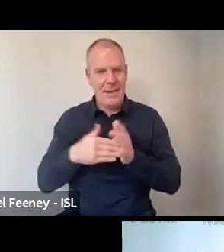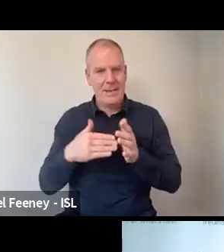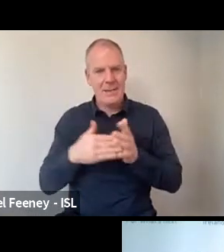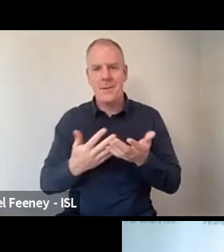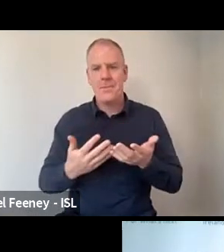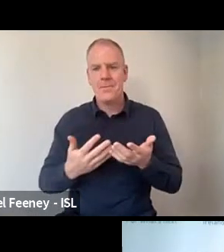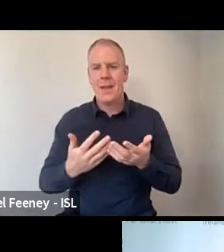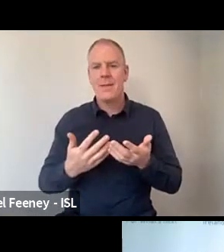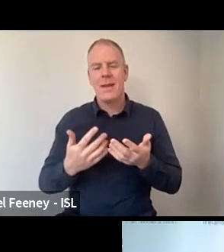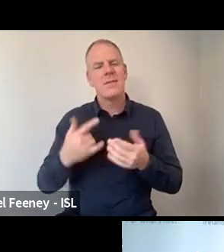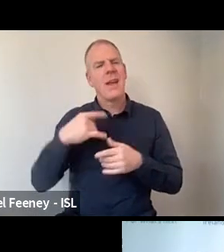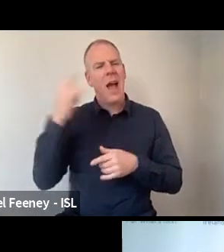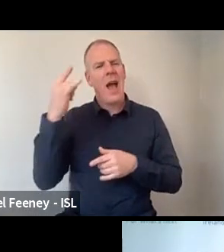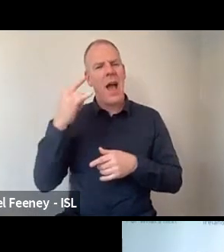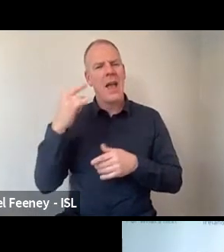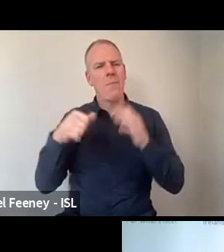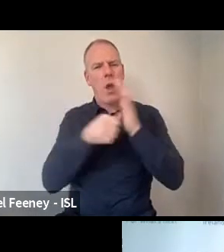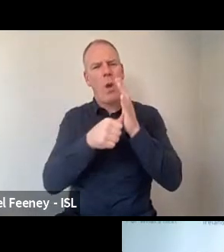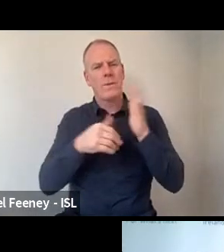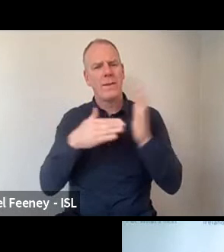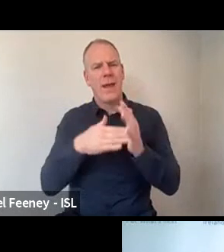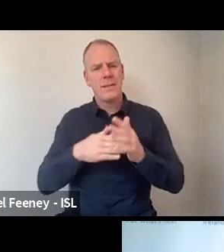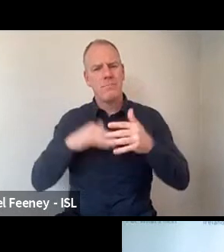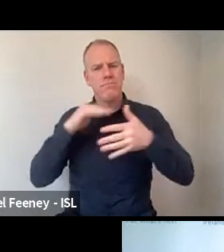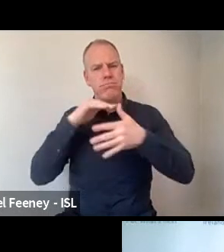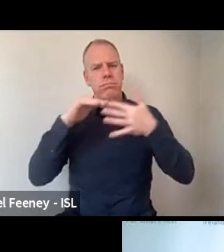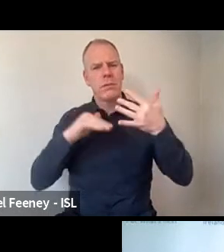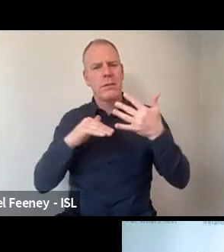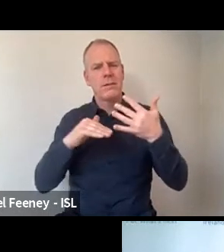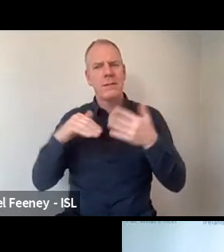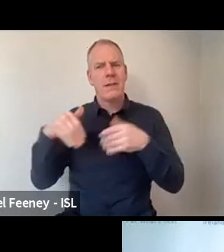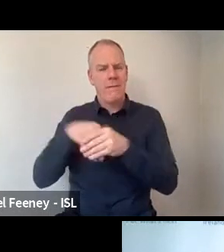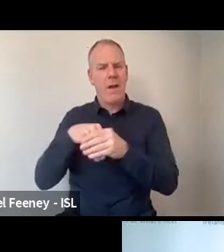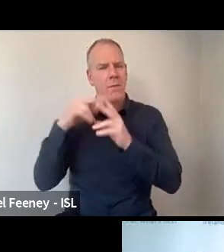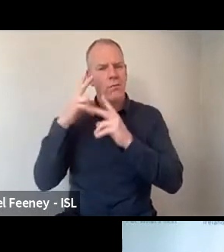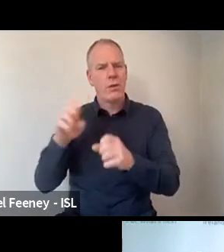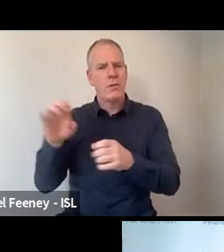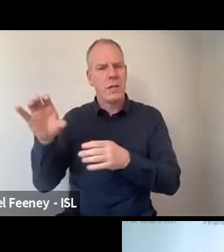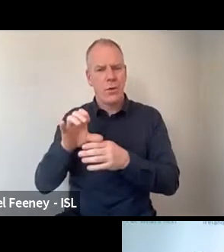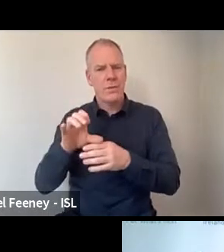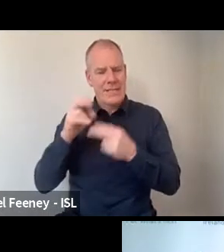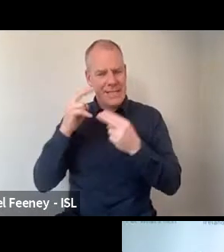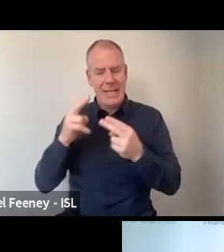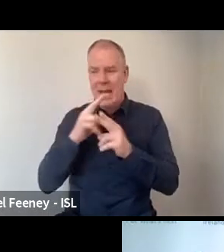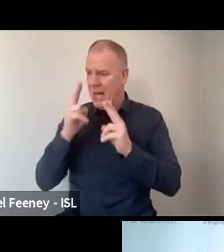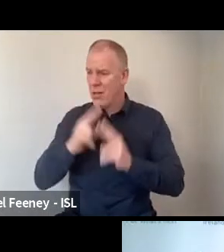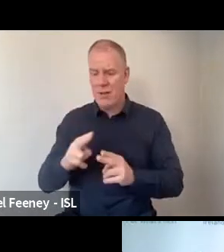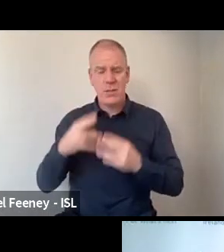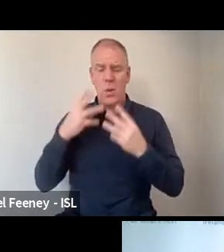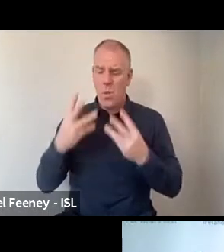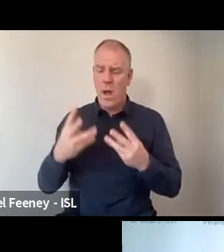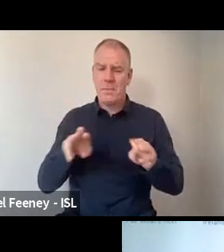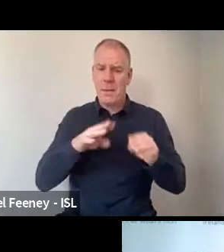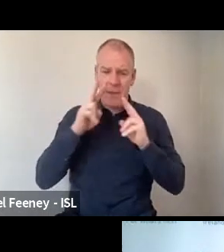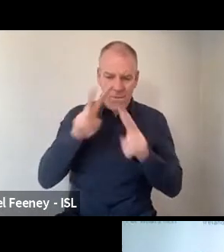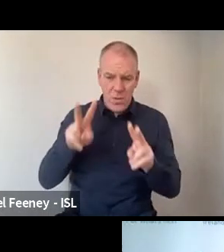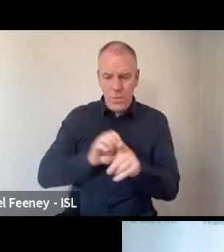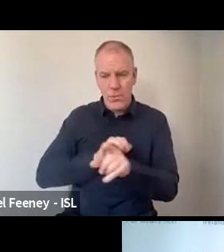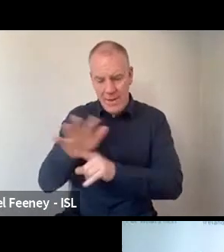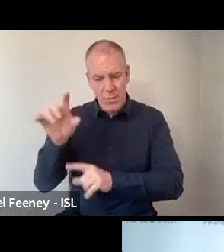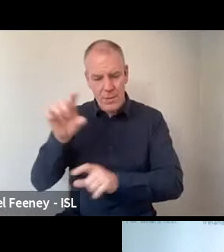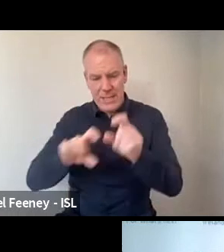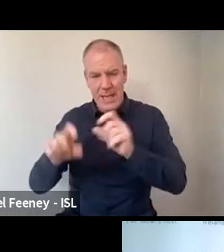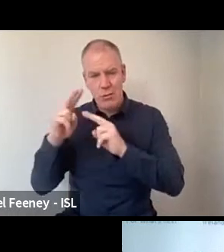seen as quite a high priority in research funding circles internationally at the moment. And there there